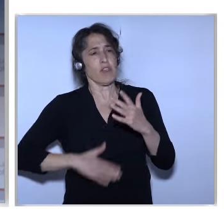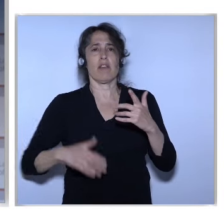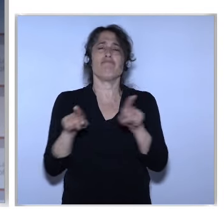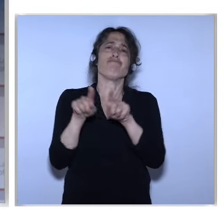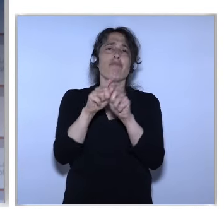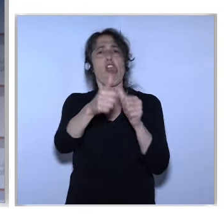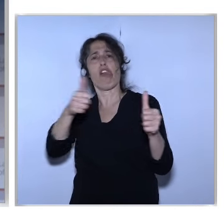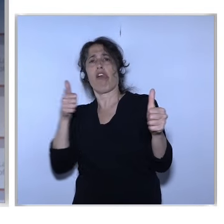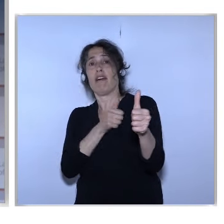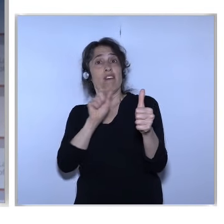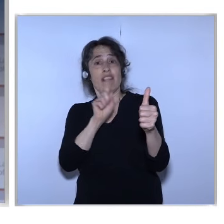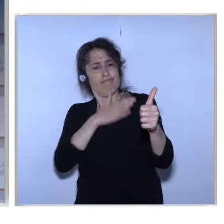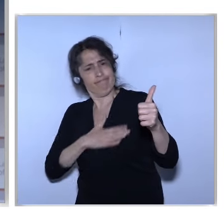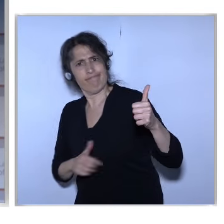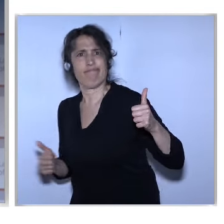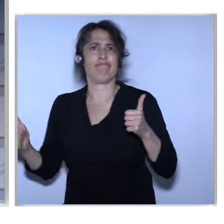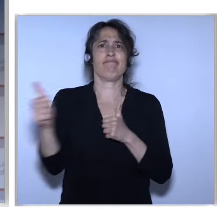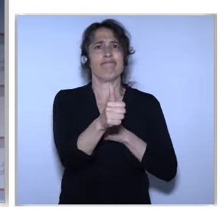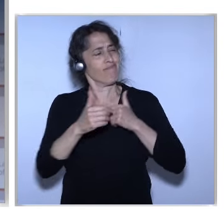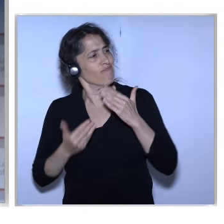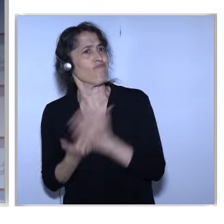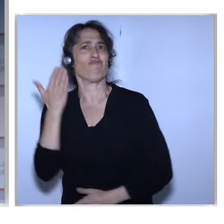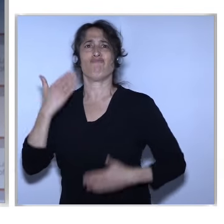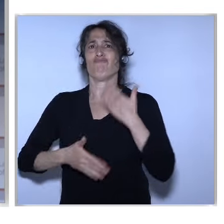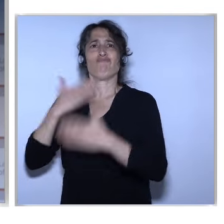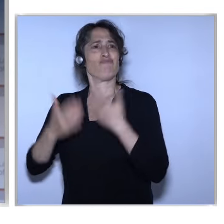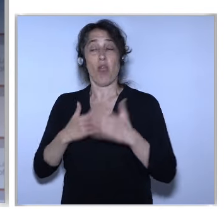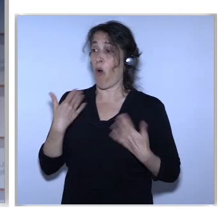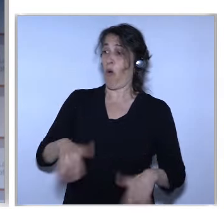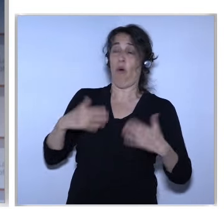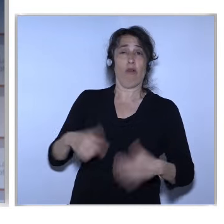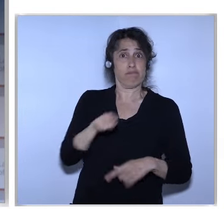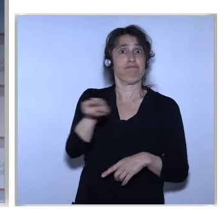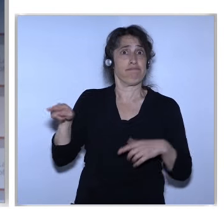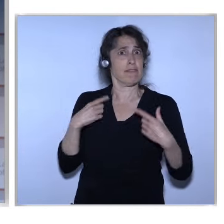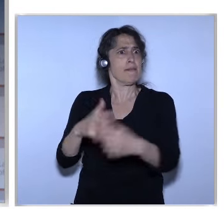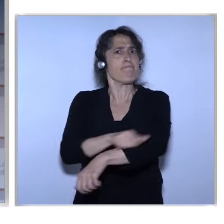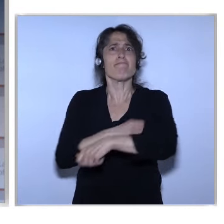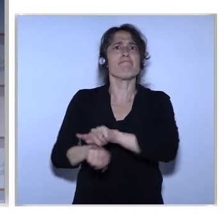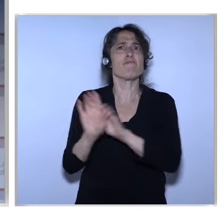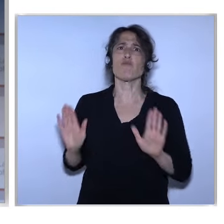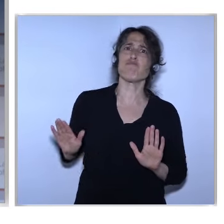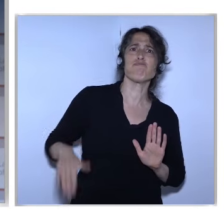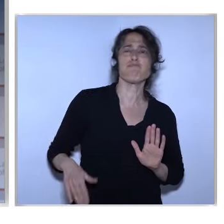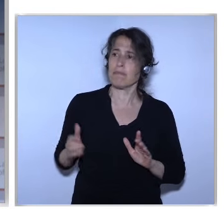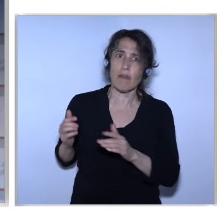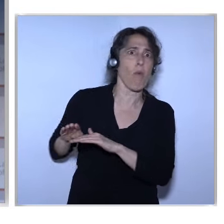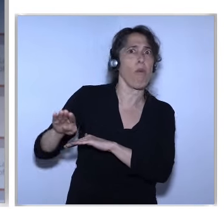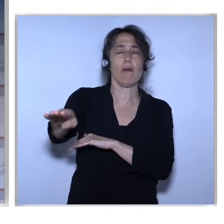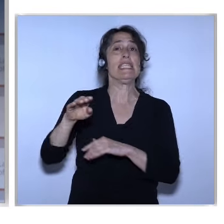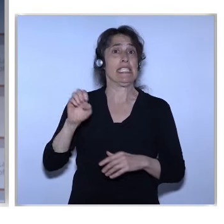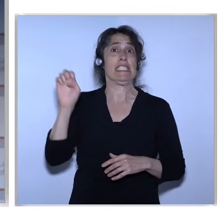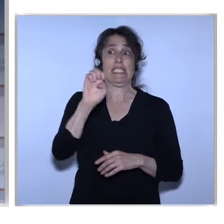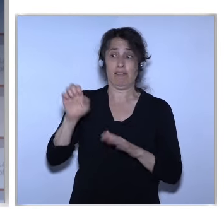Say That Okay Some Of Those Are The Less Developed Regions But Take The Momentum Take The Mindset Of Being Innovation